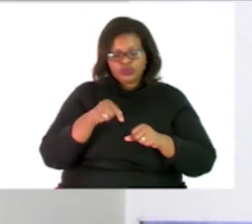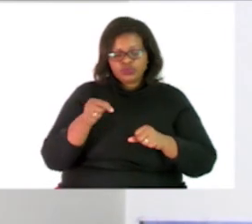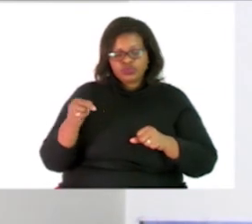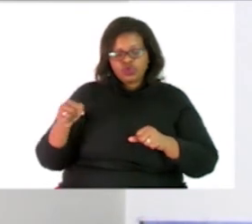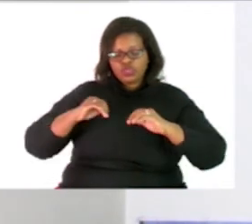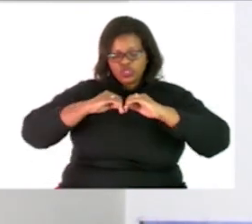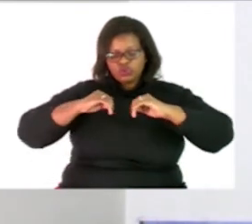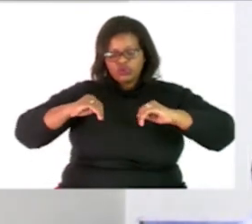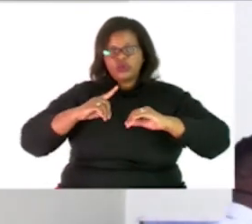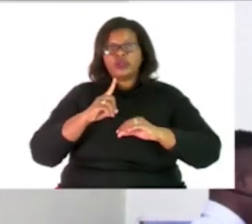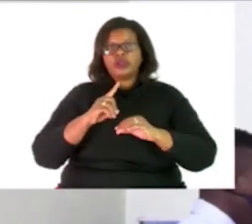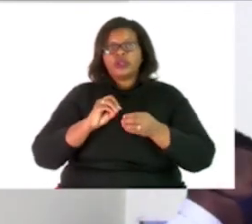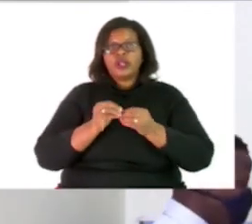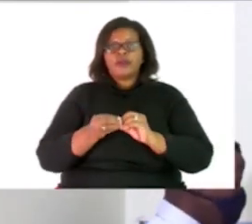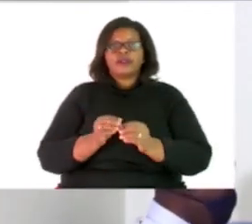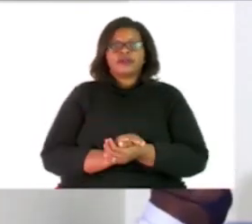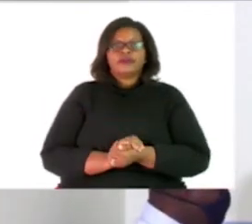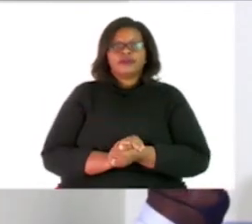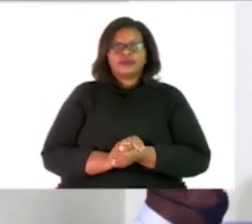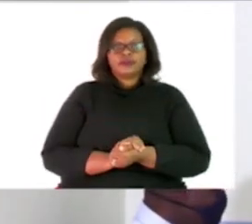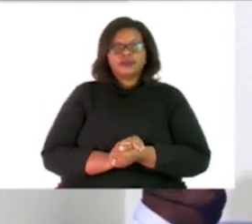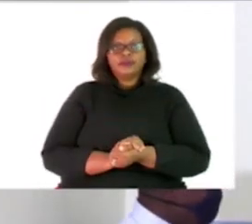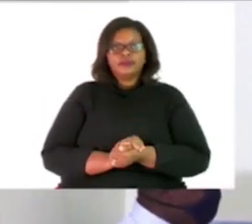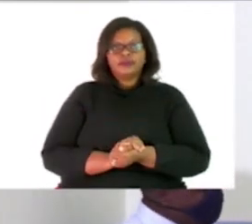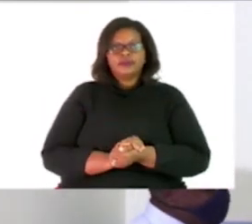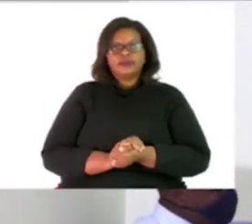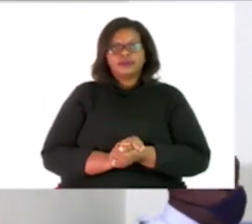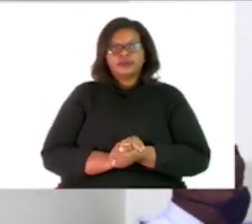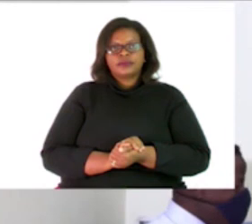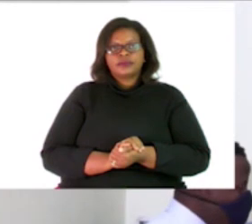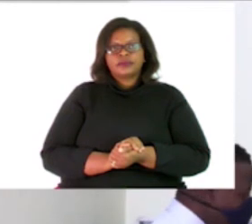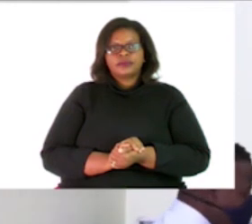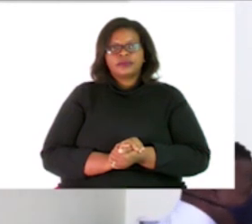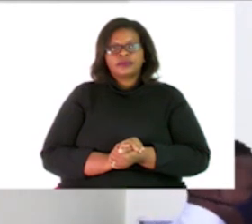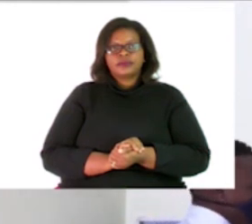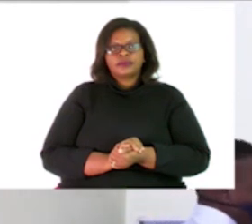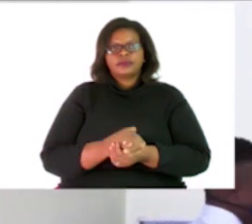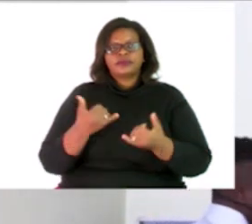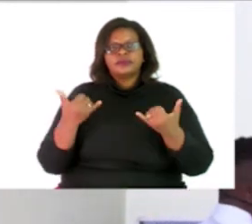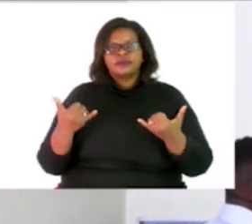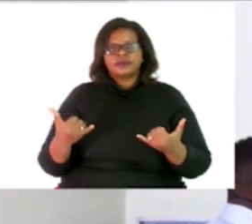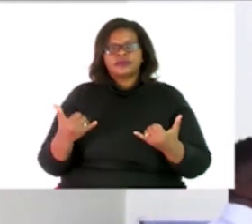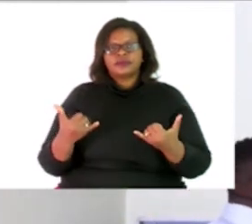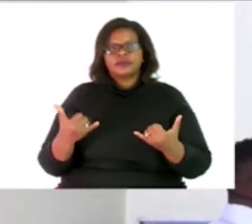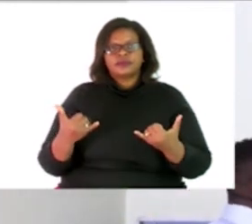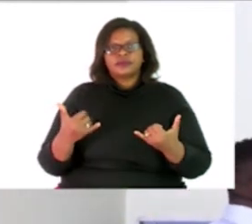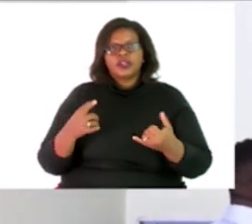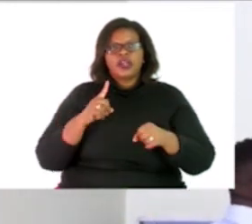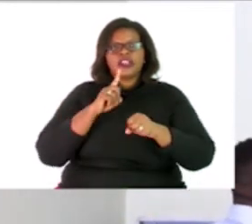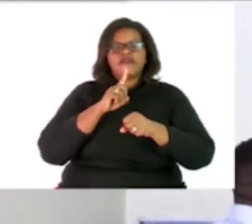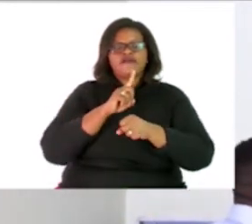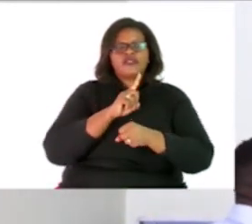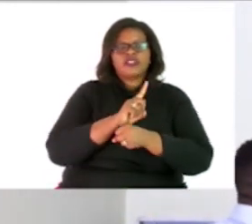the numbers the list of numbers because they are not connected to each other So now the first one